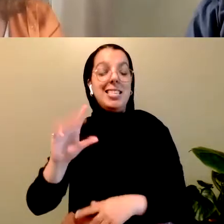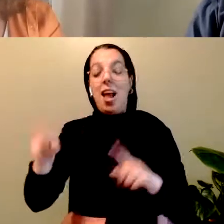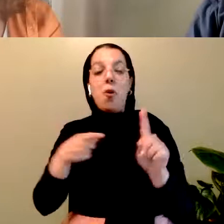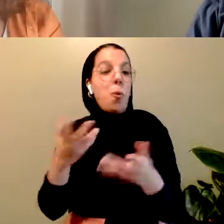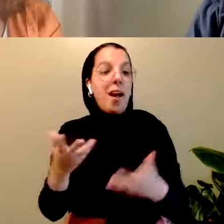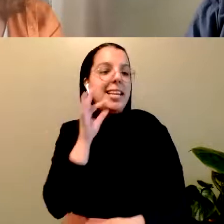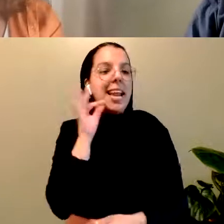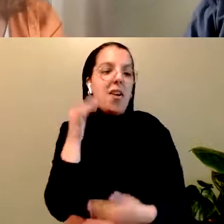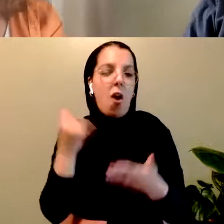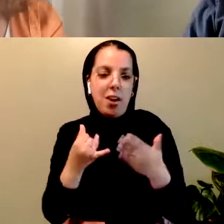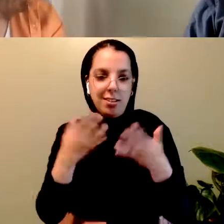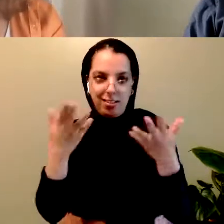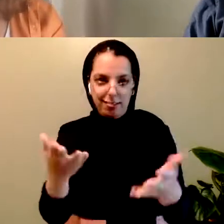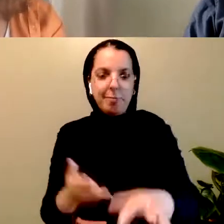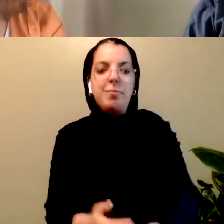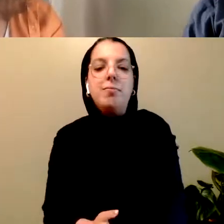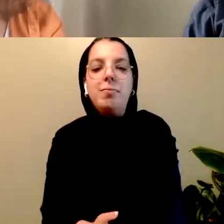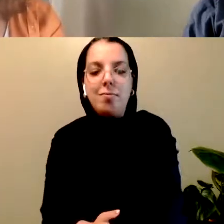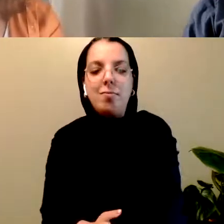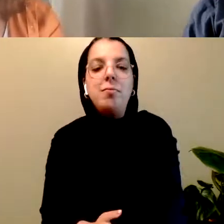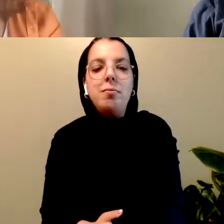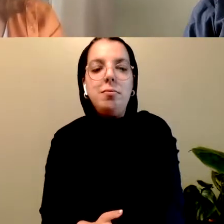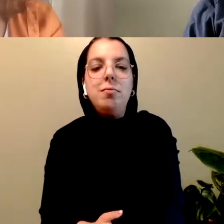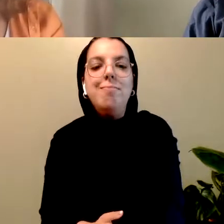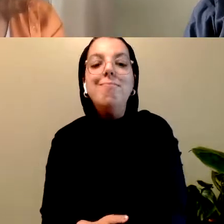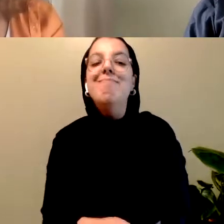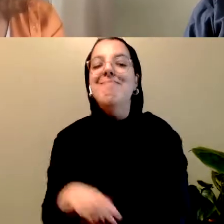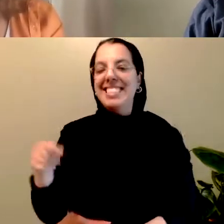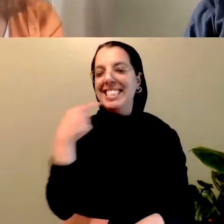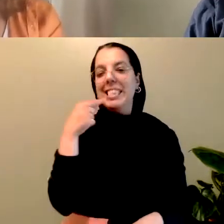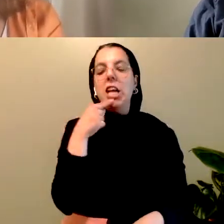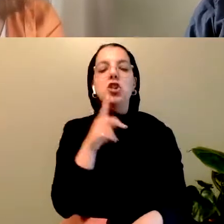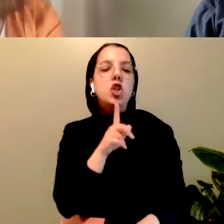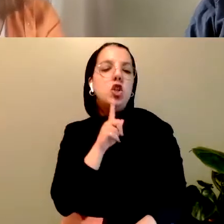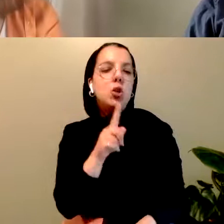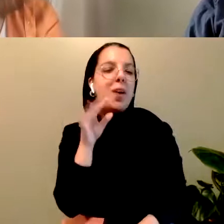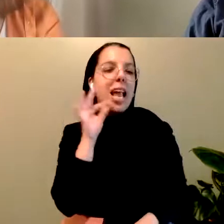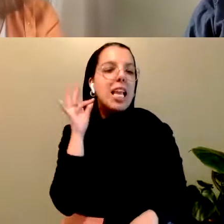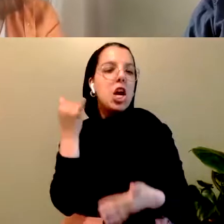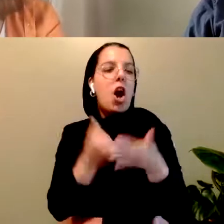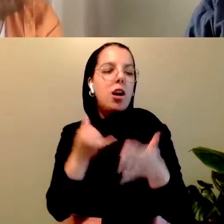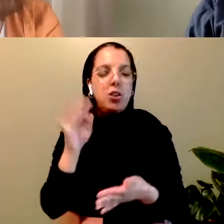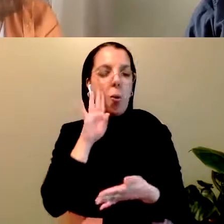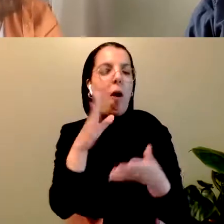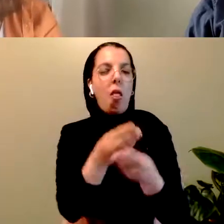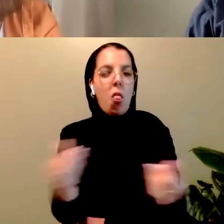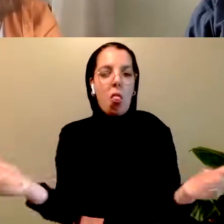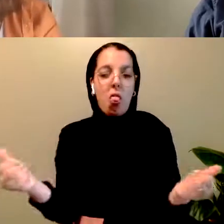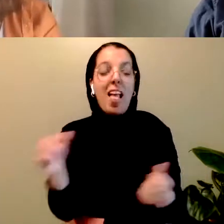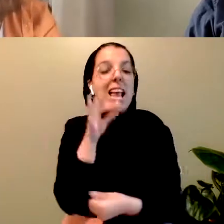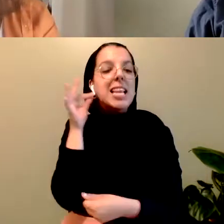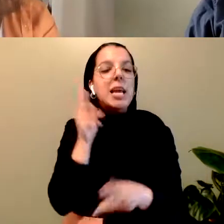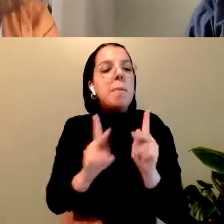Since the death of true Indian arts is inevitable, Indians should not be encouraged to prolong the existence